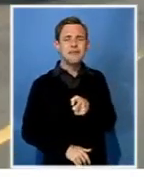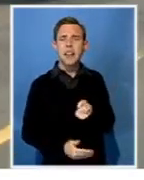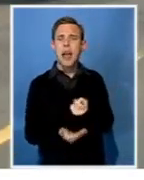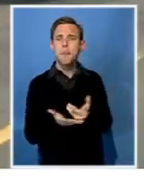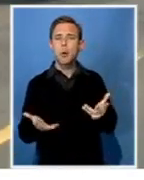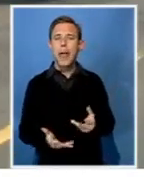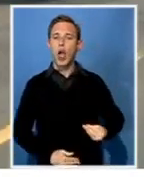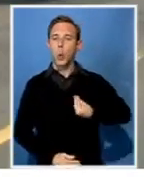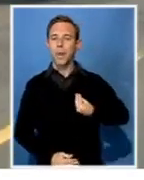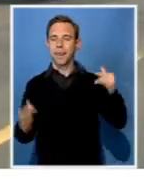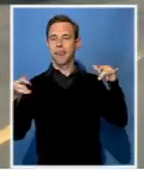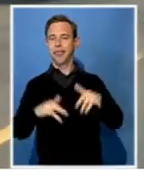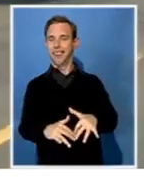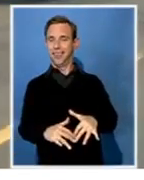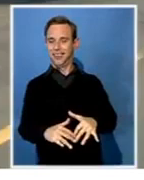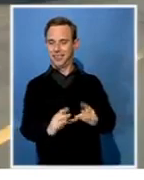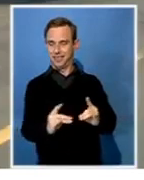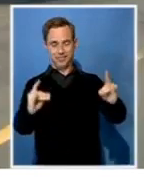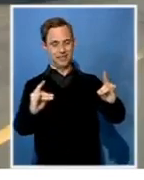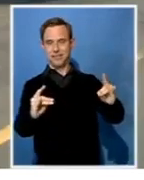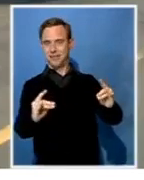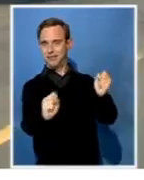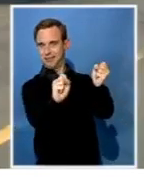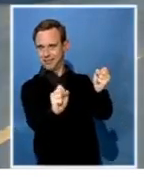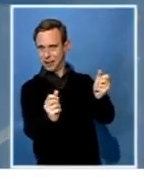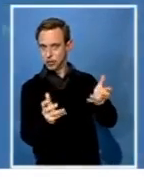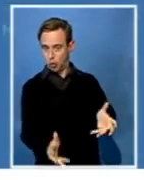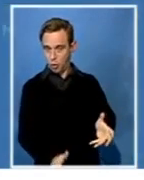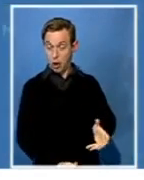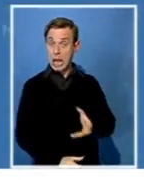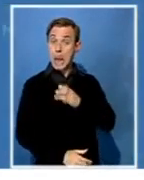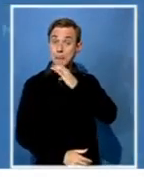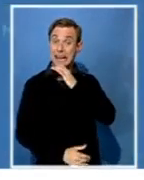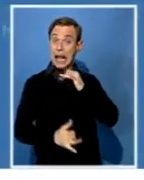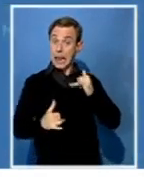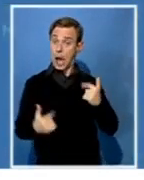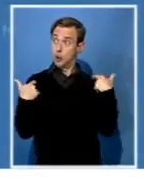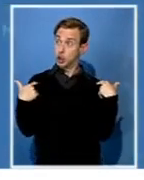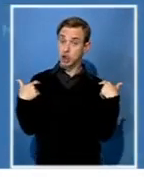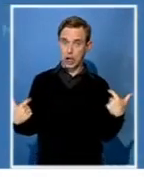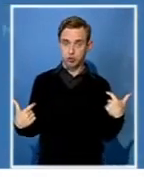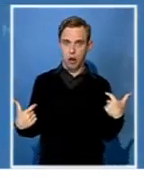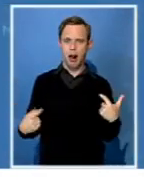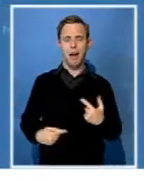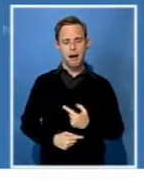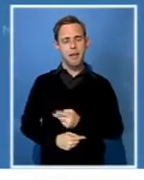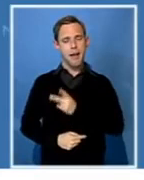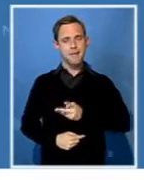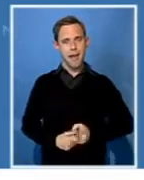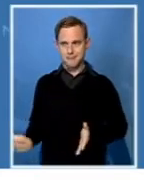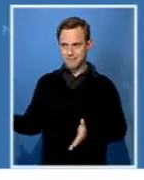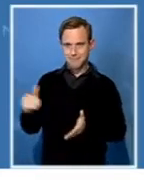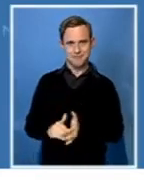rally. So, now that the generals have actually again made a public statement,